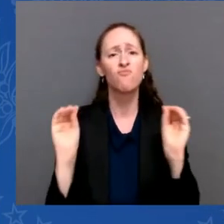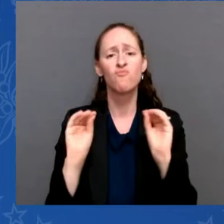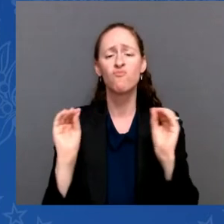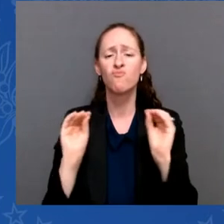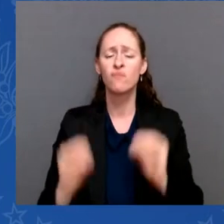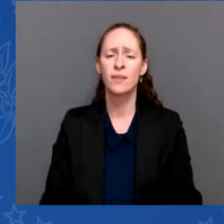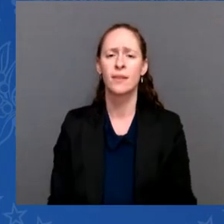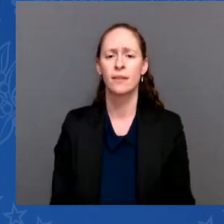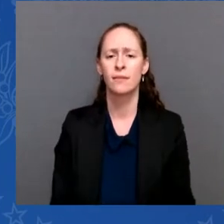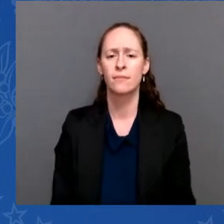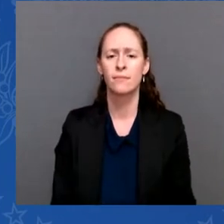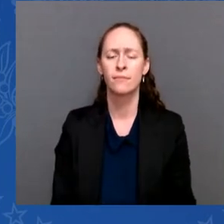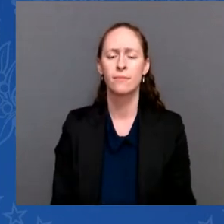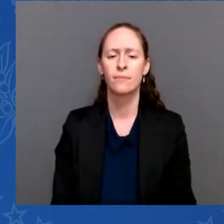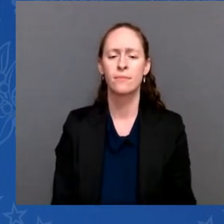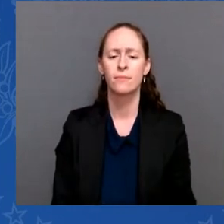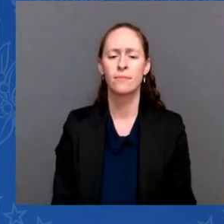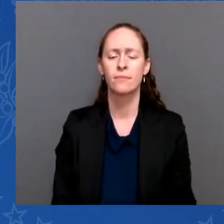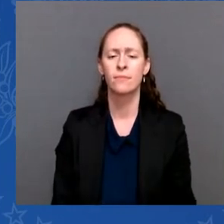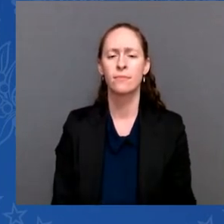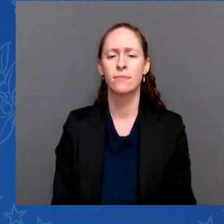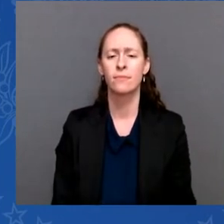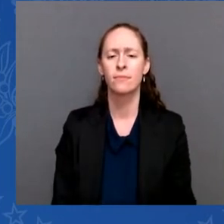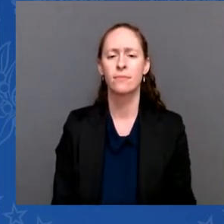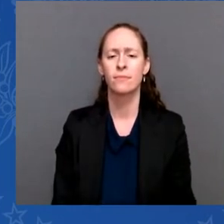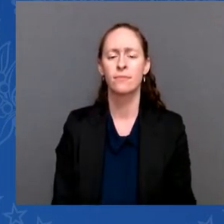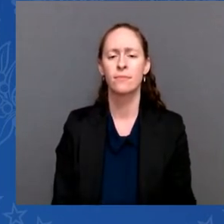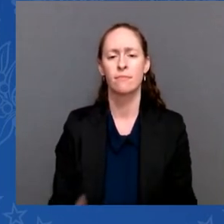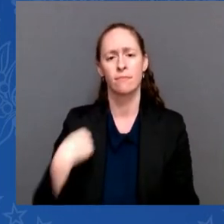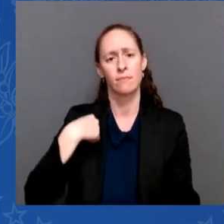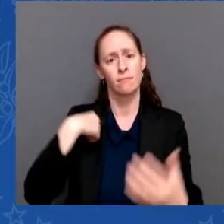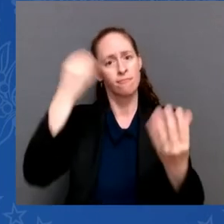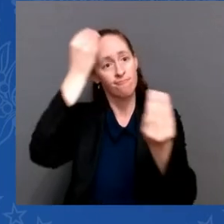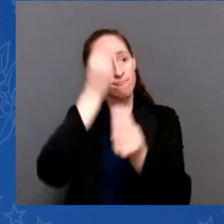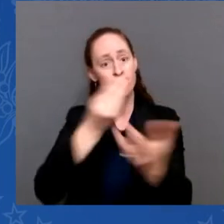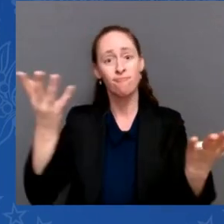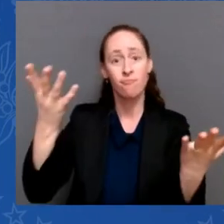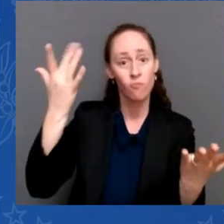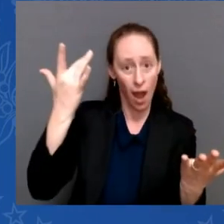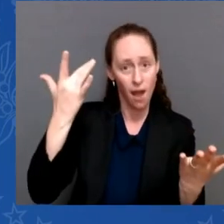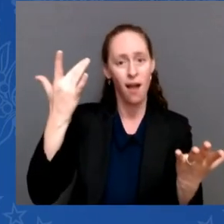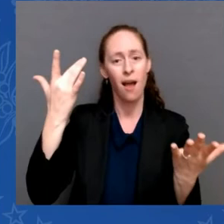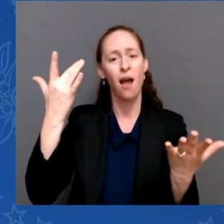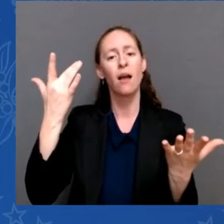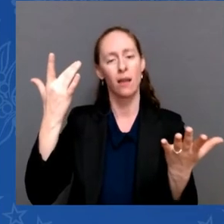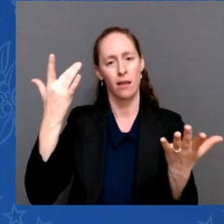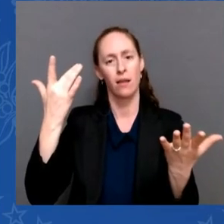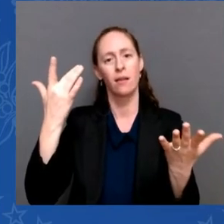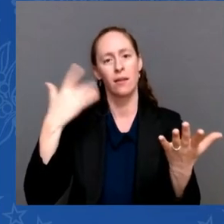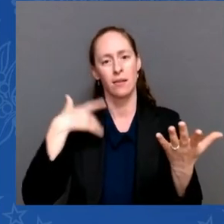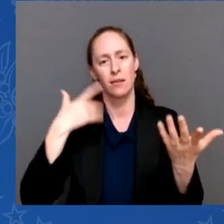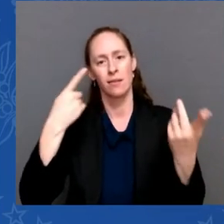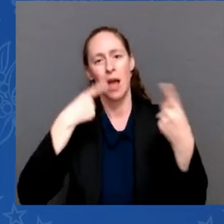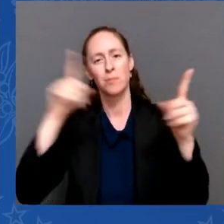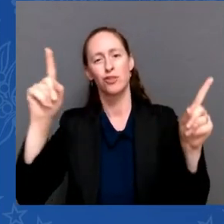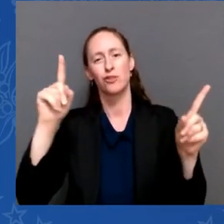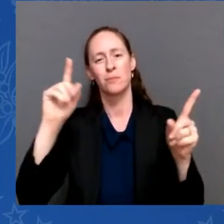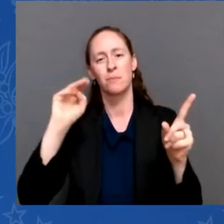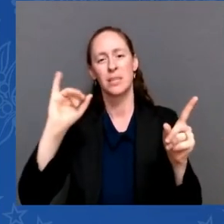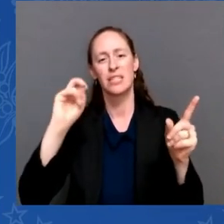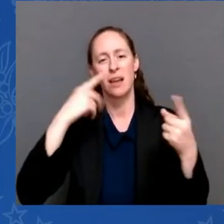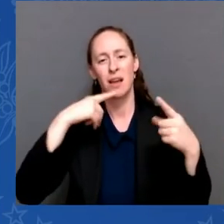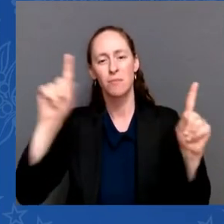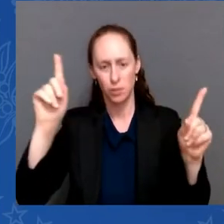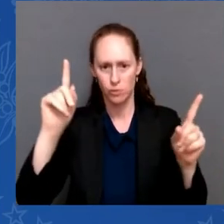through the painstaking work of our counterterrorism community and key allies and partners. My administration has kept congressional